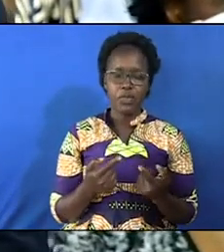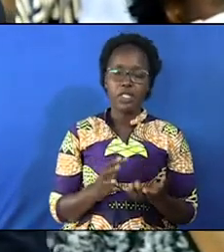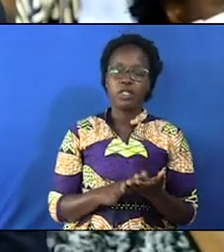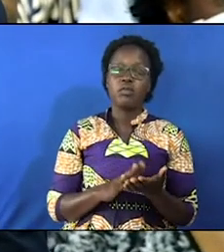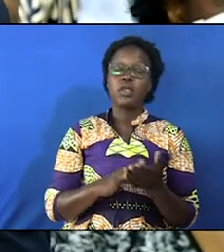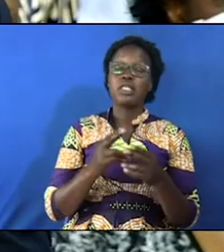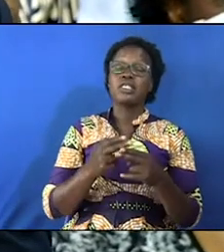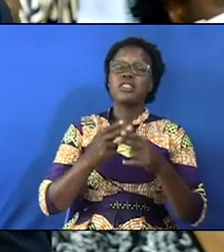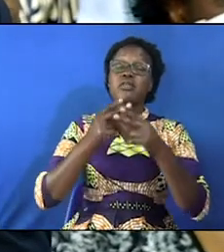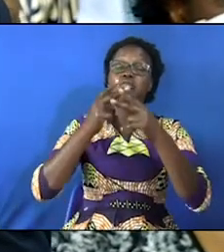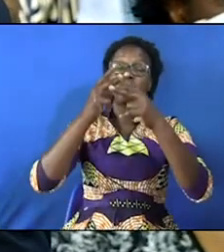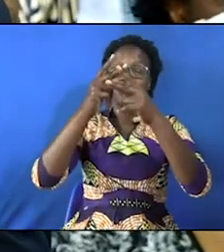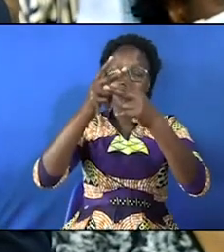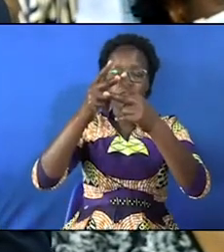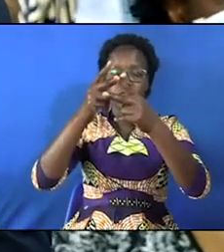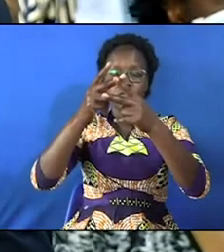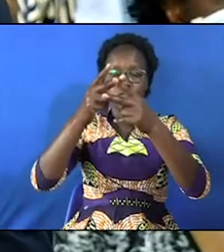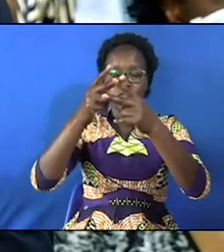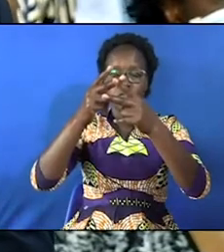to your name